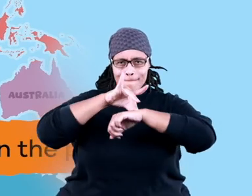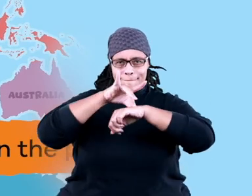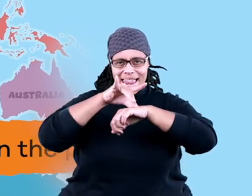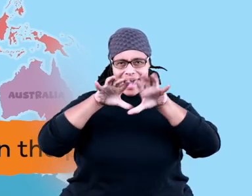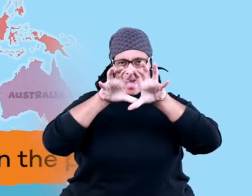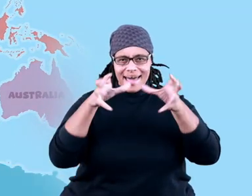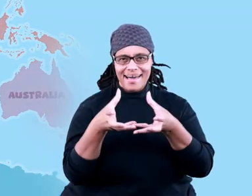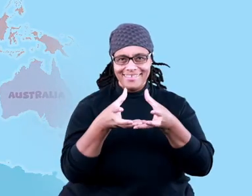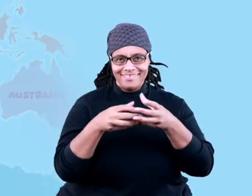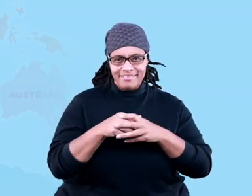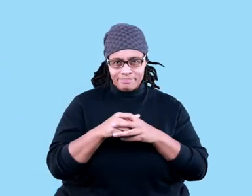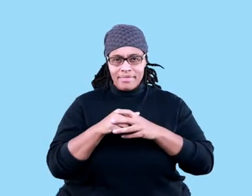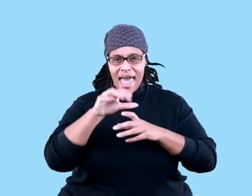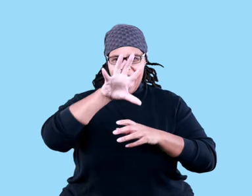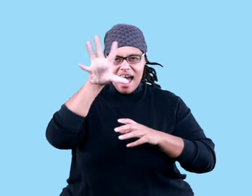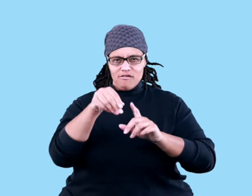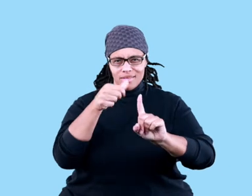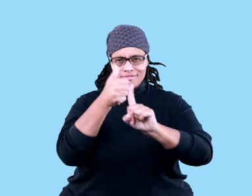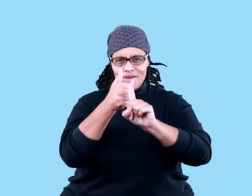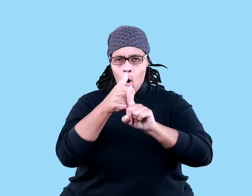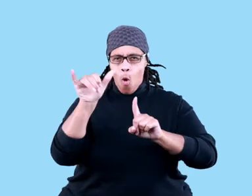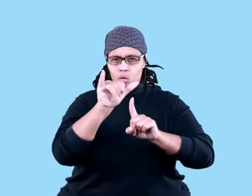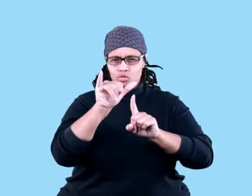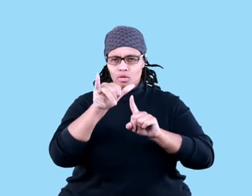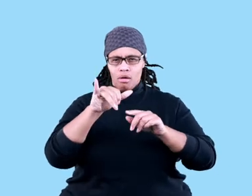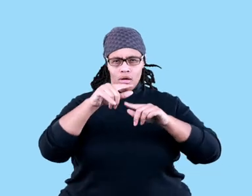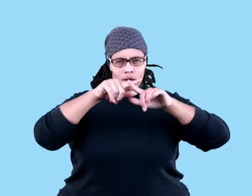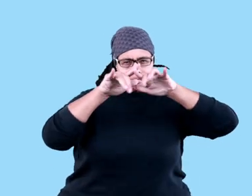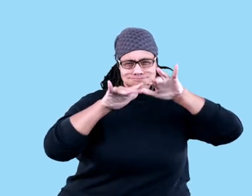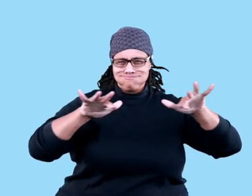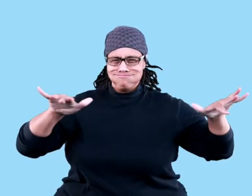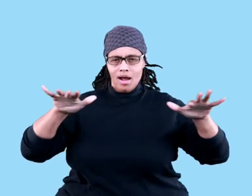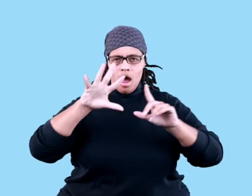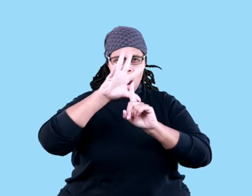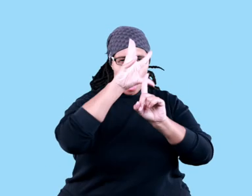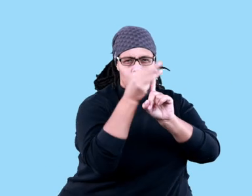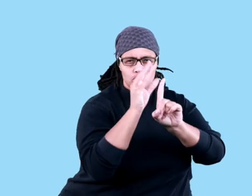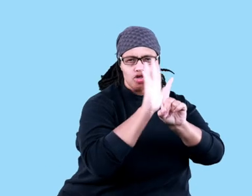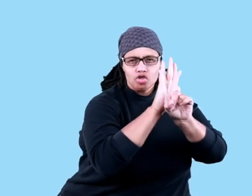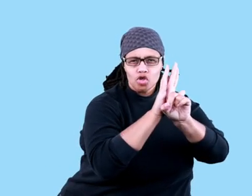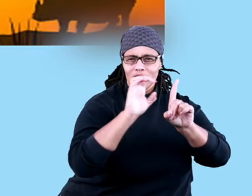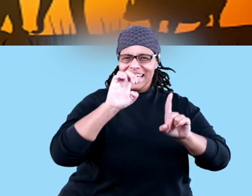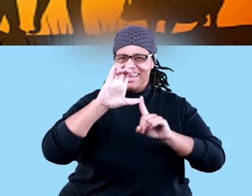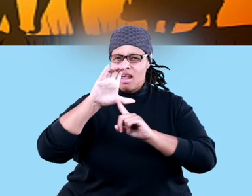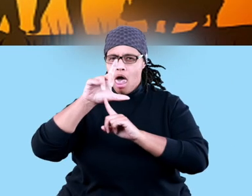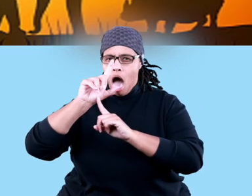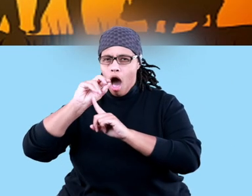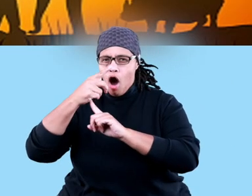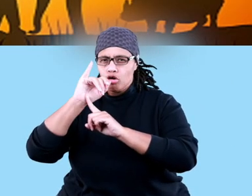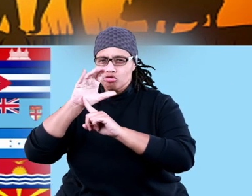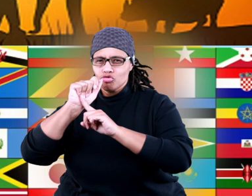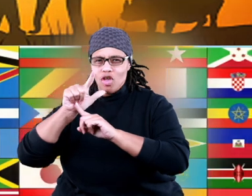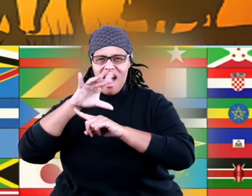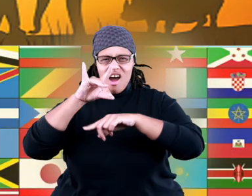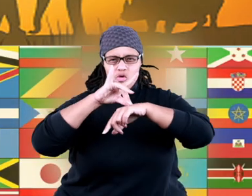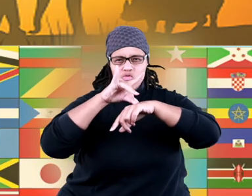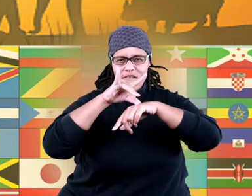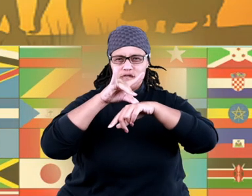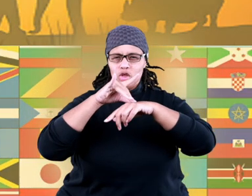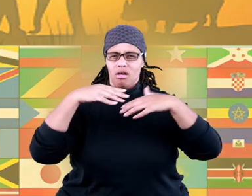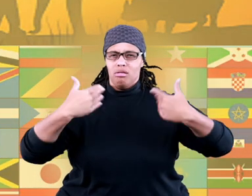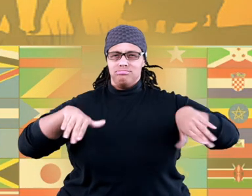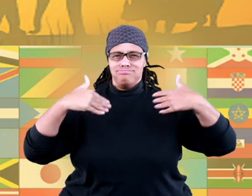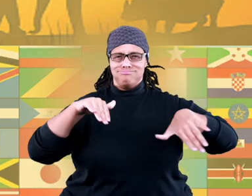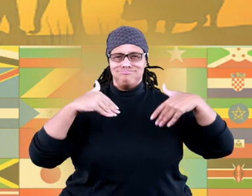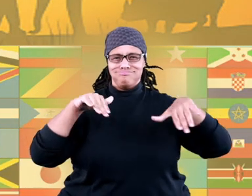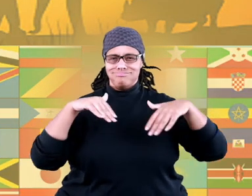on the planet. The African continent is also one of the most culturally, ecologically, and